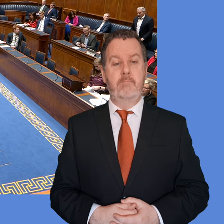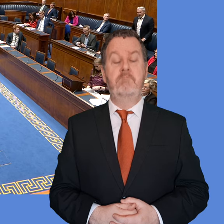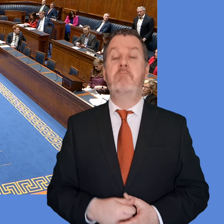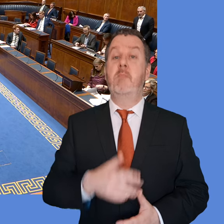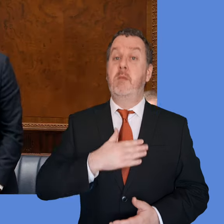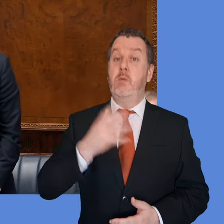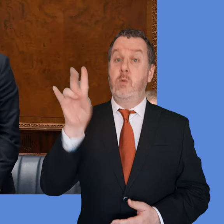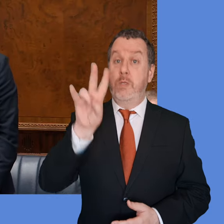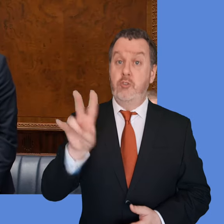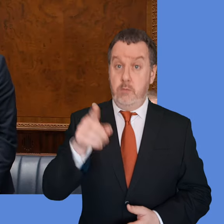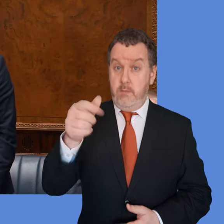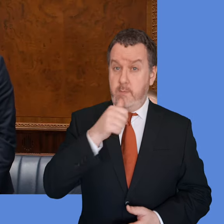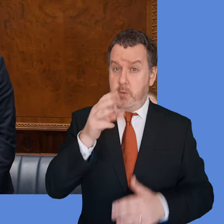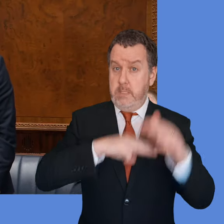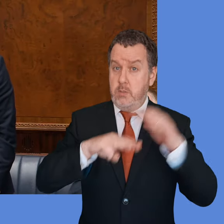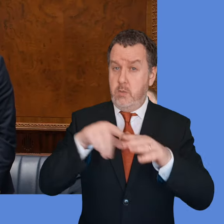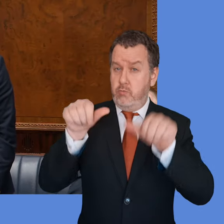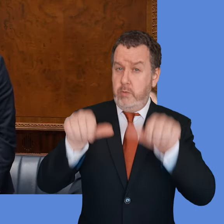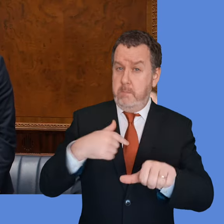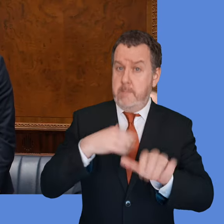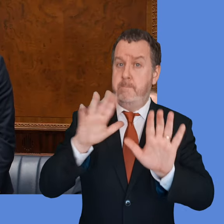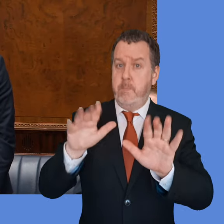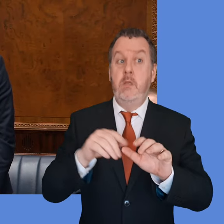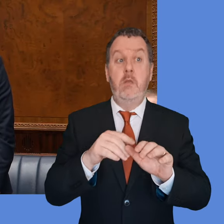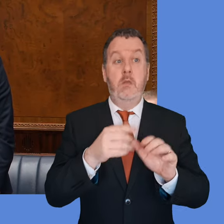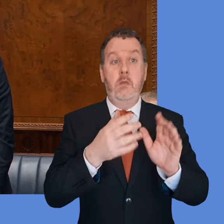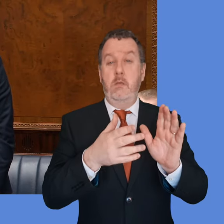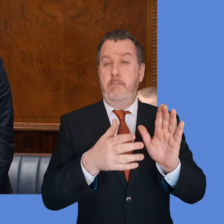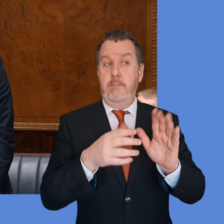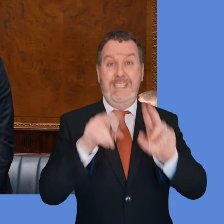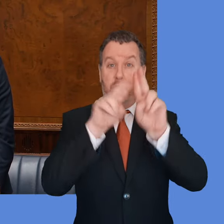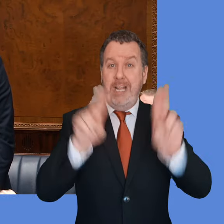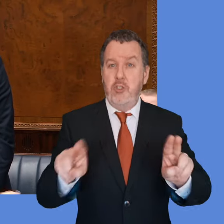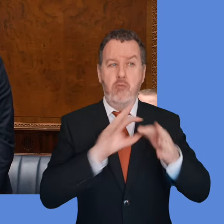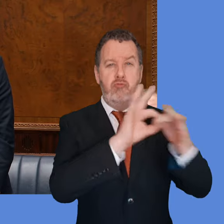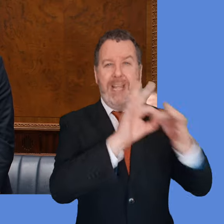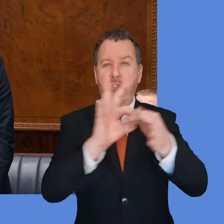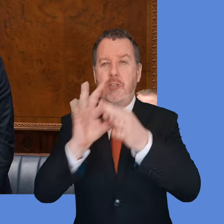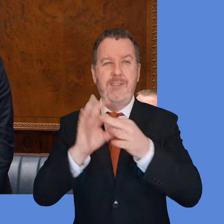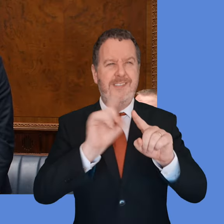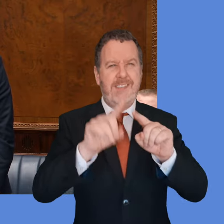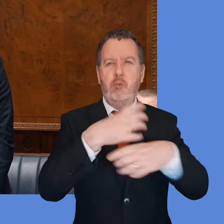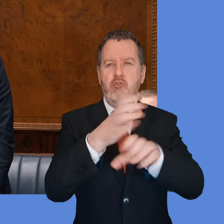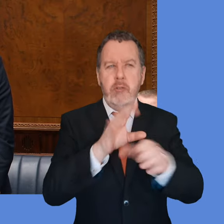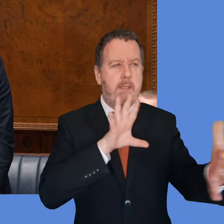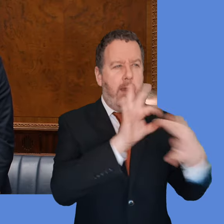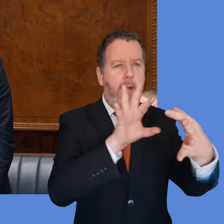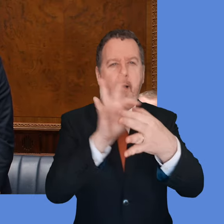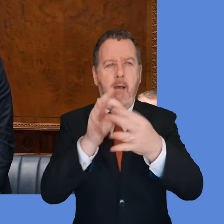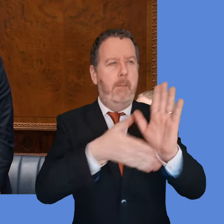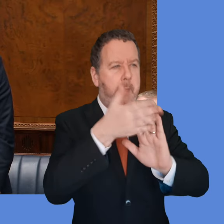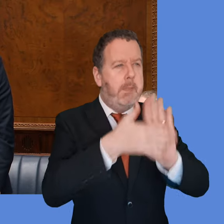Would the First Minister agree with me that building and maximising international relations is critically